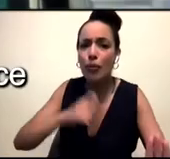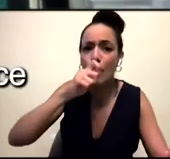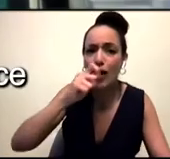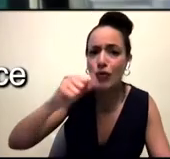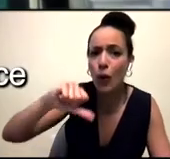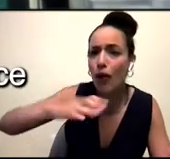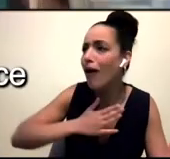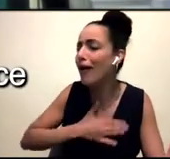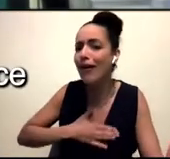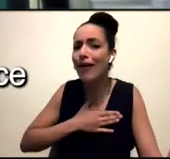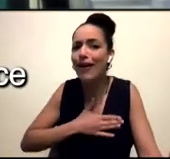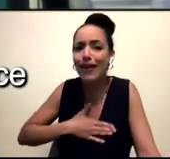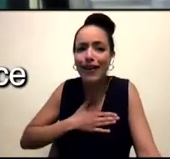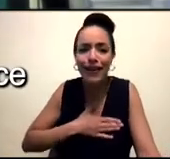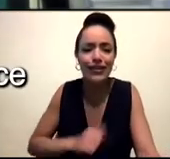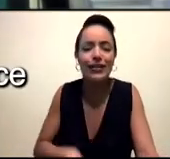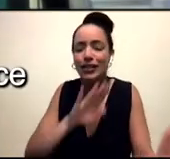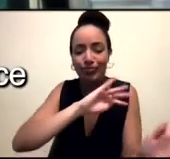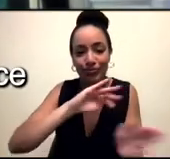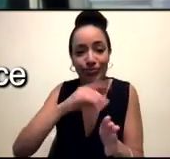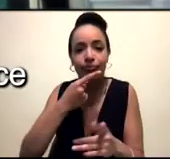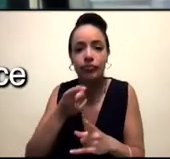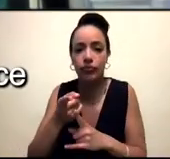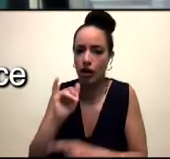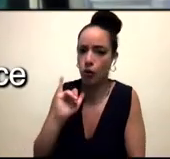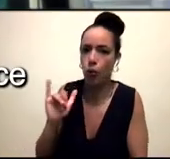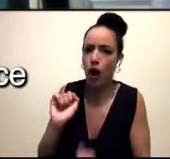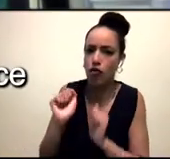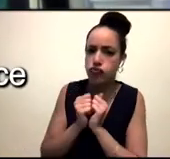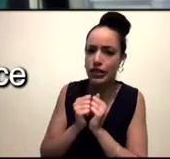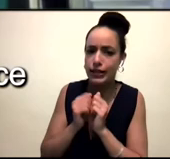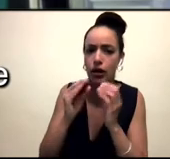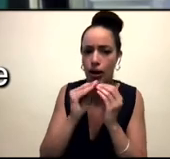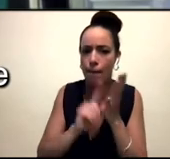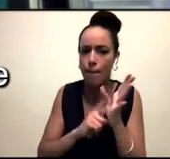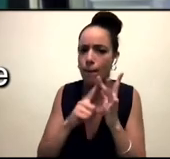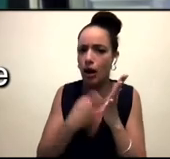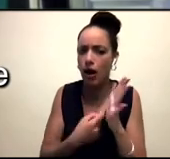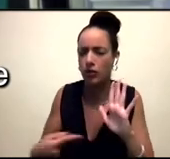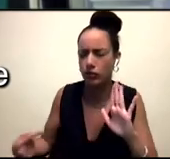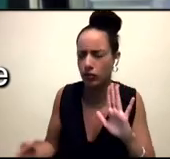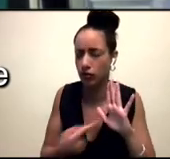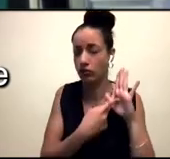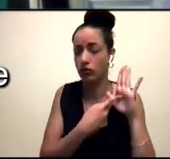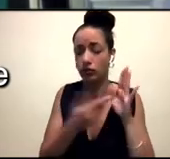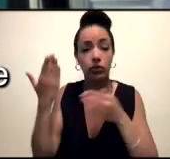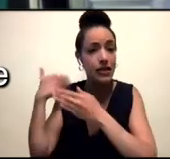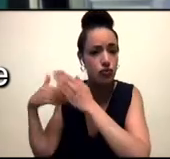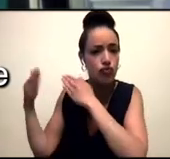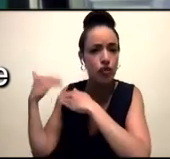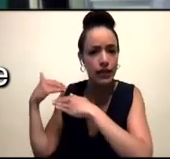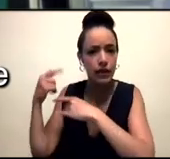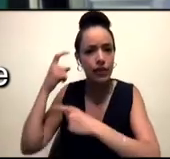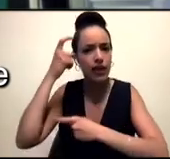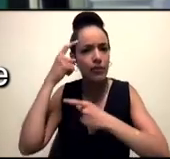I really echo a lot of what Blair was saying about the importance of history, and then also thinking about, like, how history